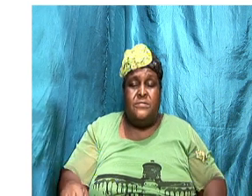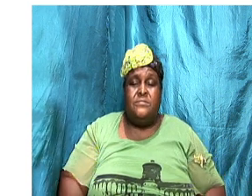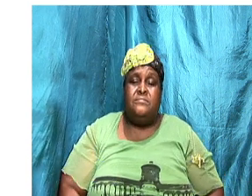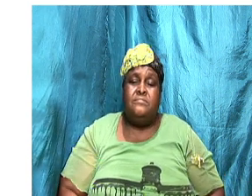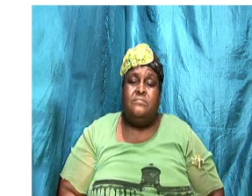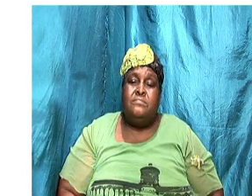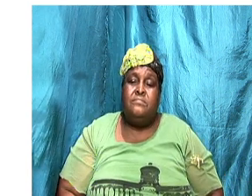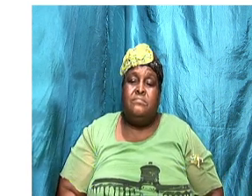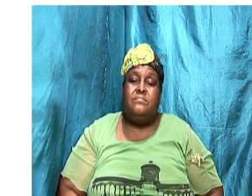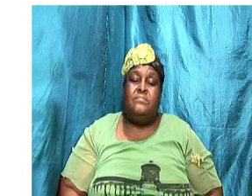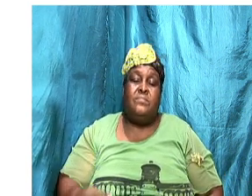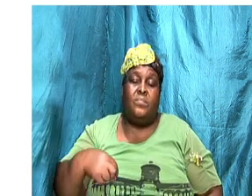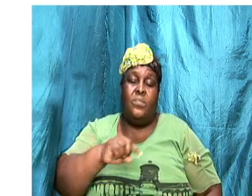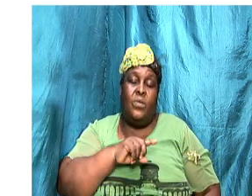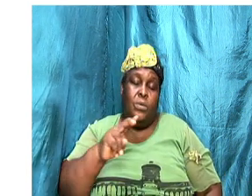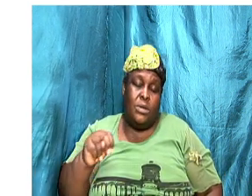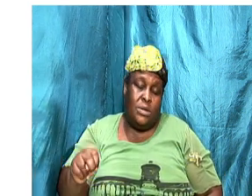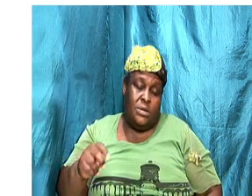we need to know this